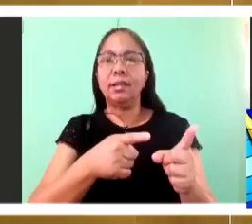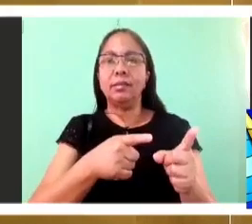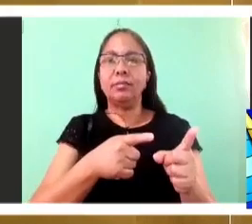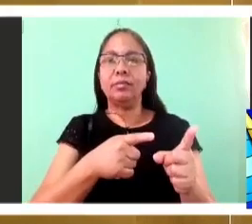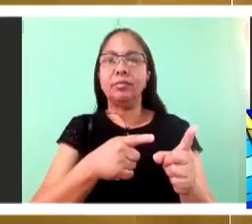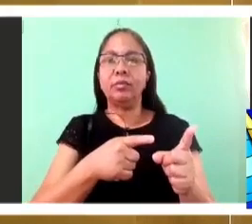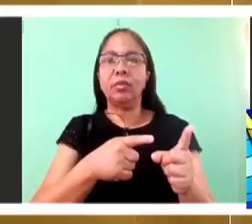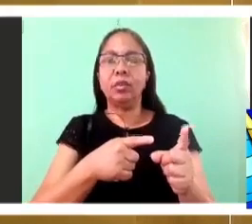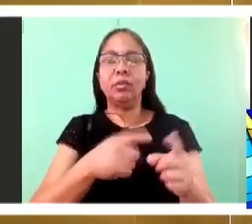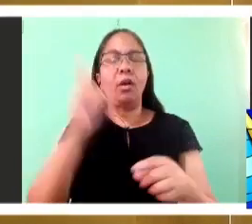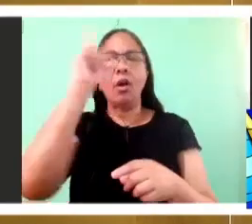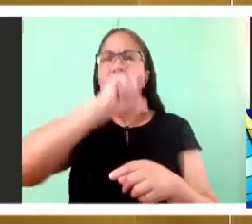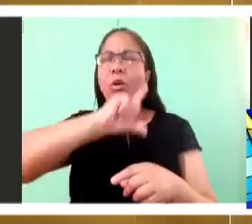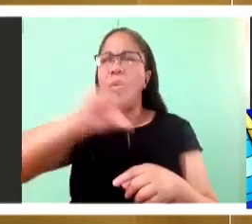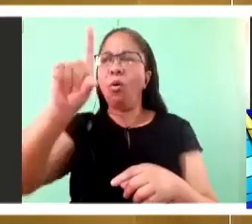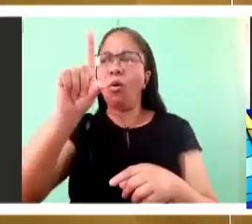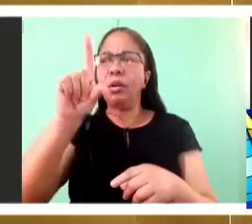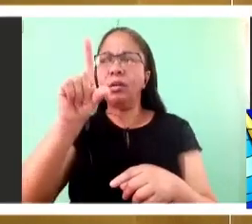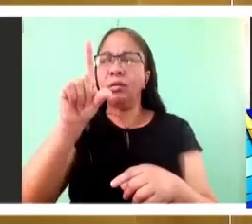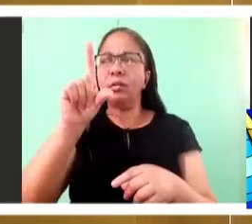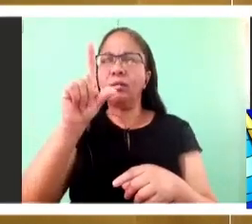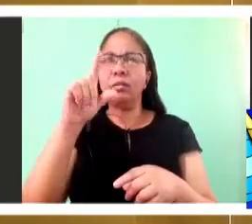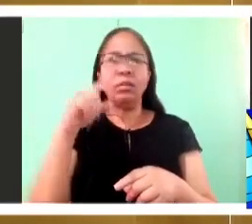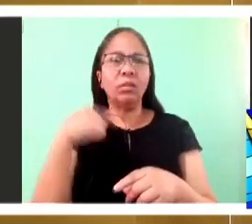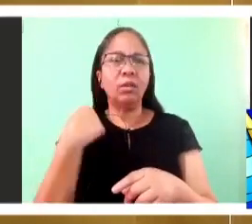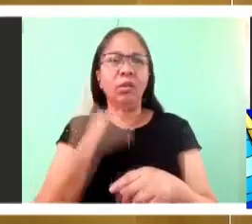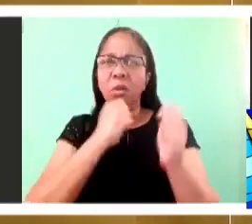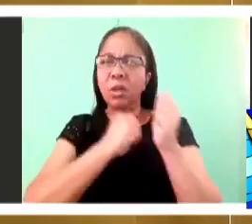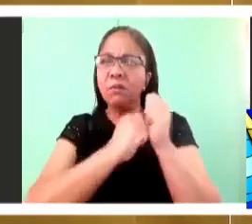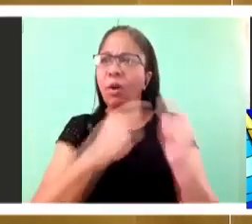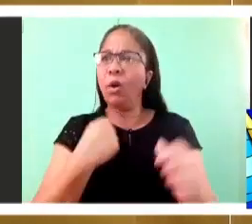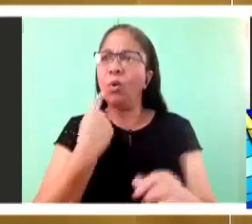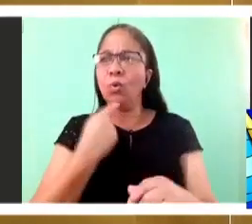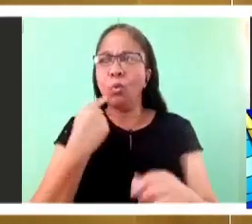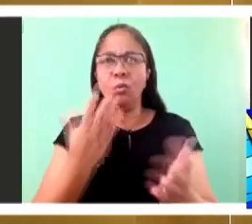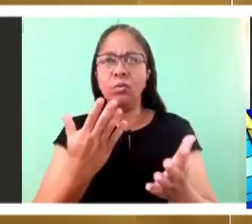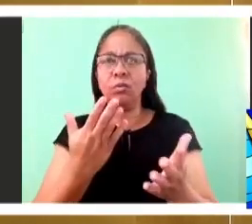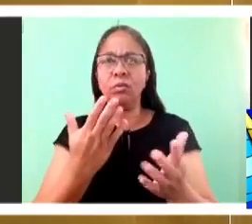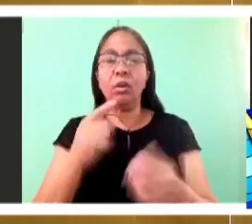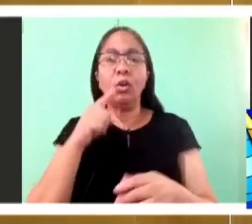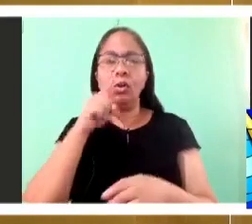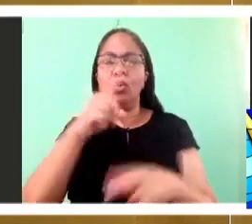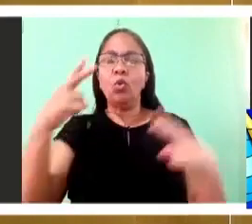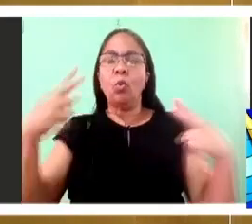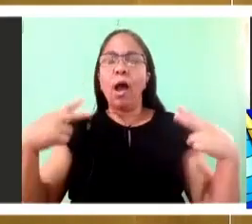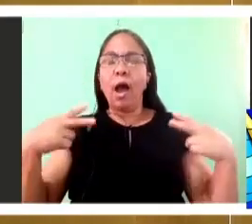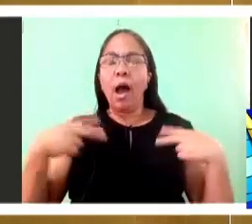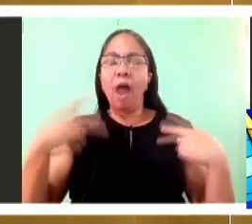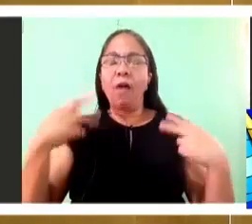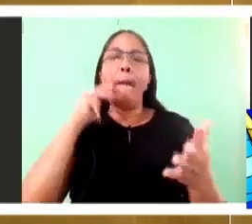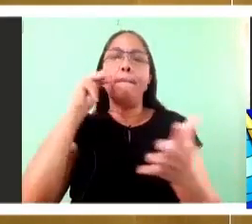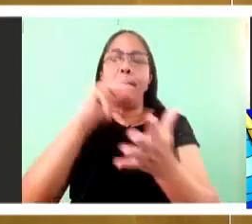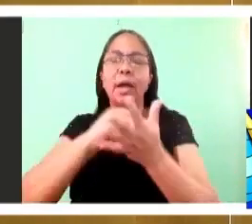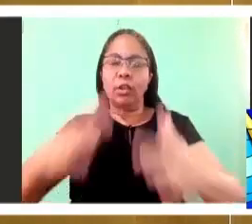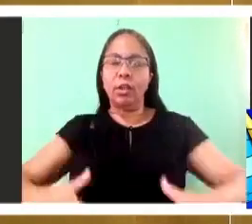eternal life. And we believe, we know that you are the Holy One of God.